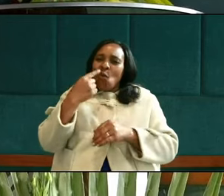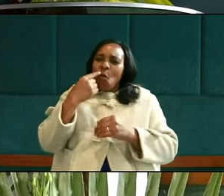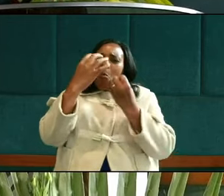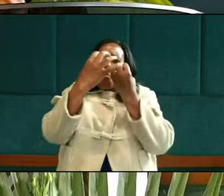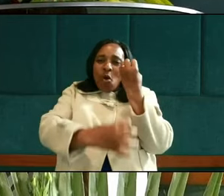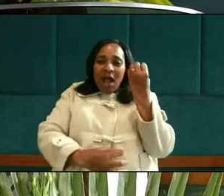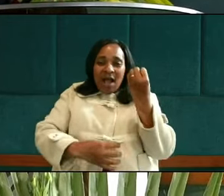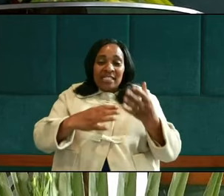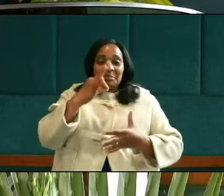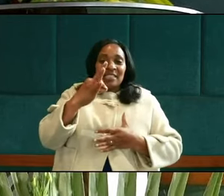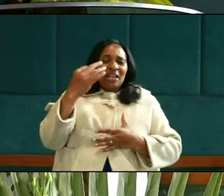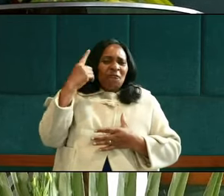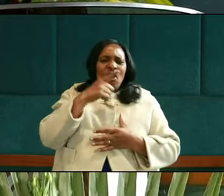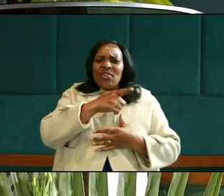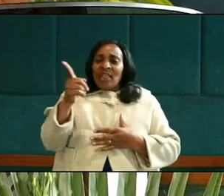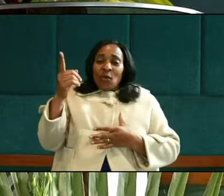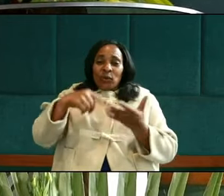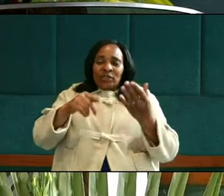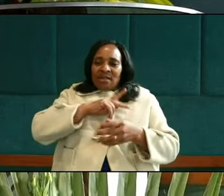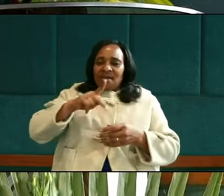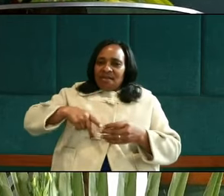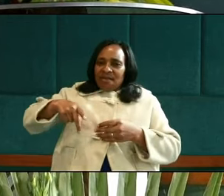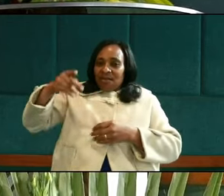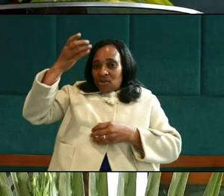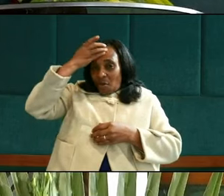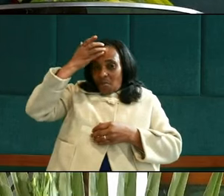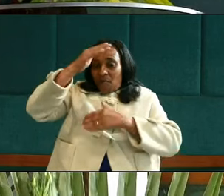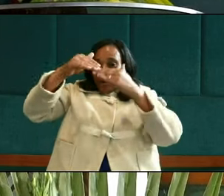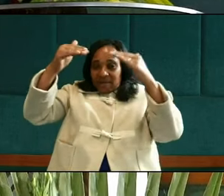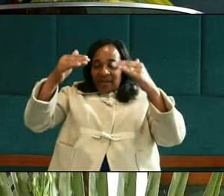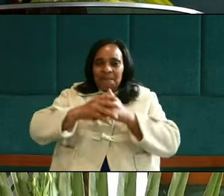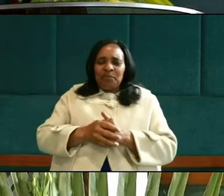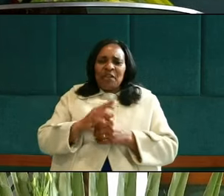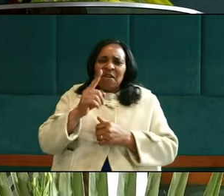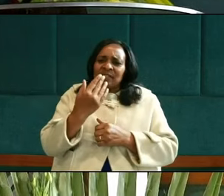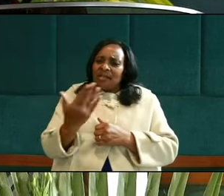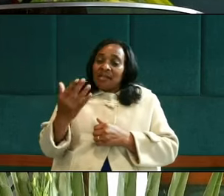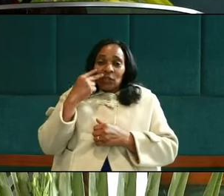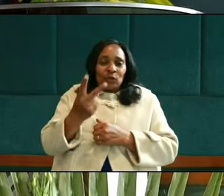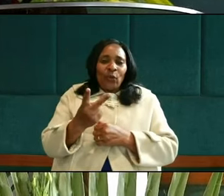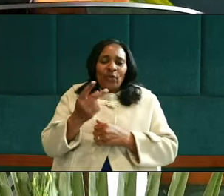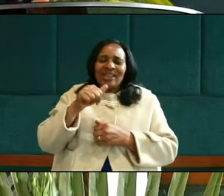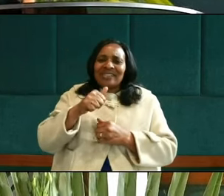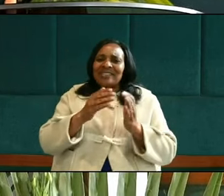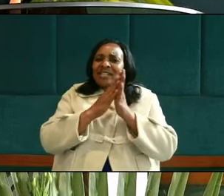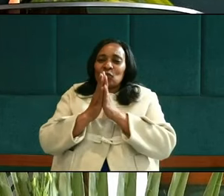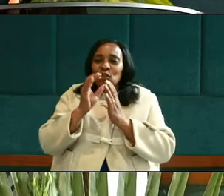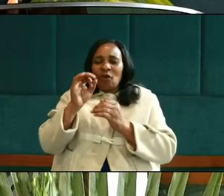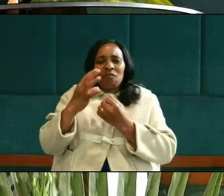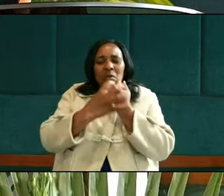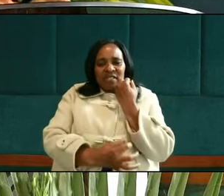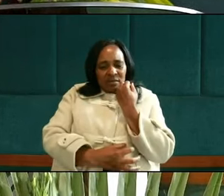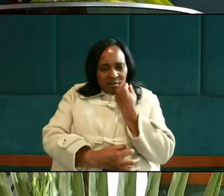in spirit for theirs is the kingdom of heaven. The first thing we saw is the paradox of poverty.